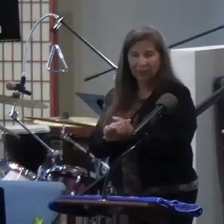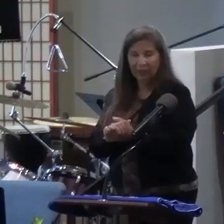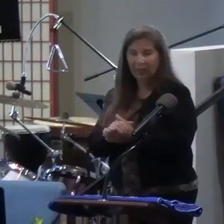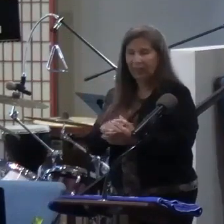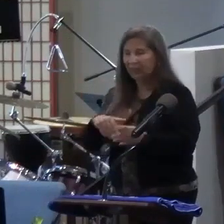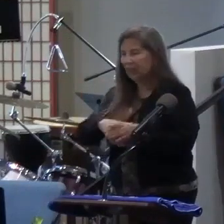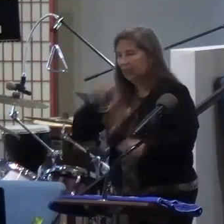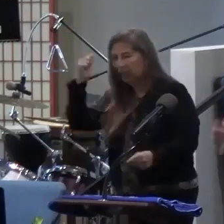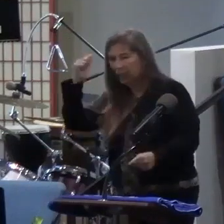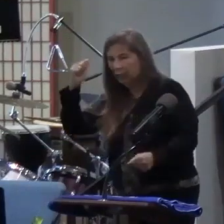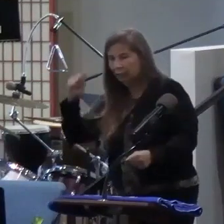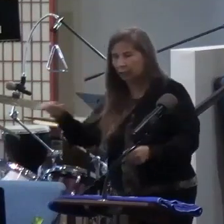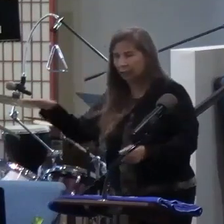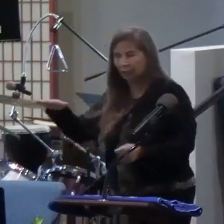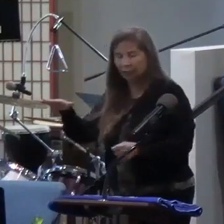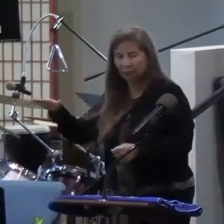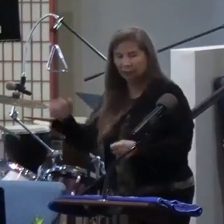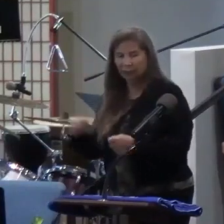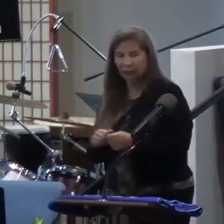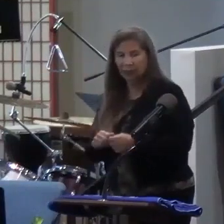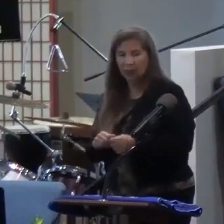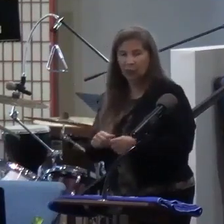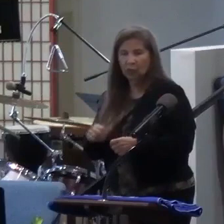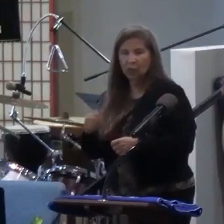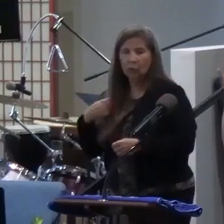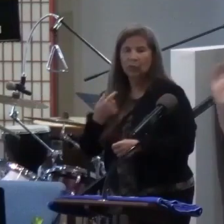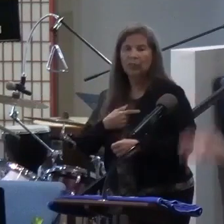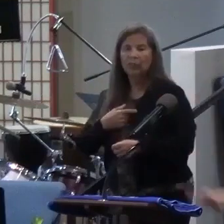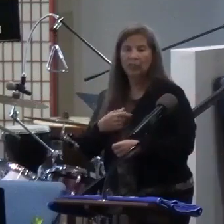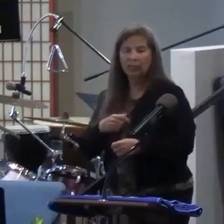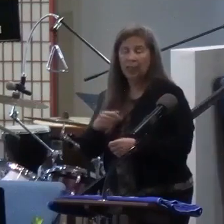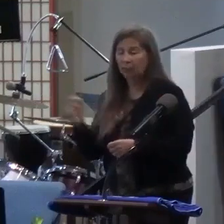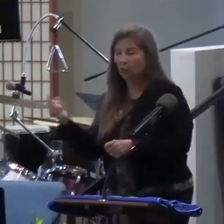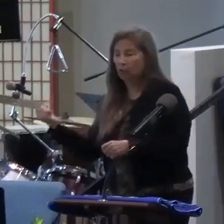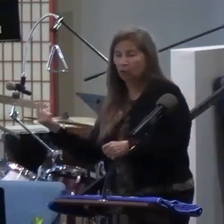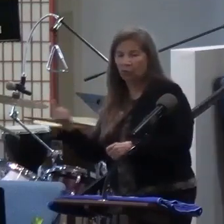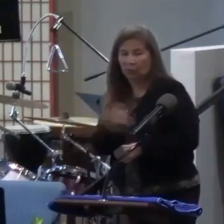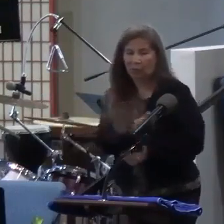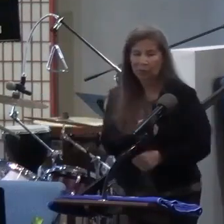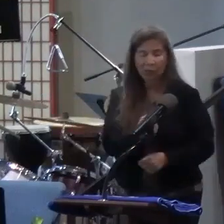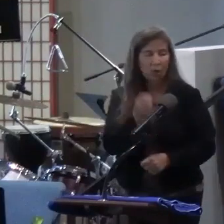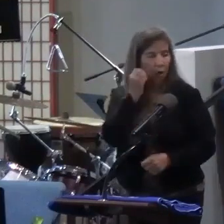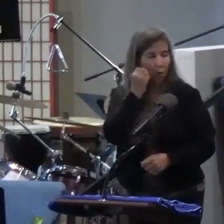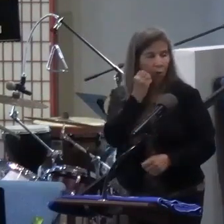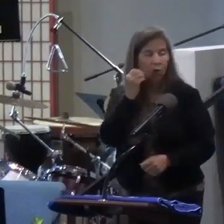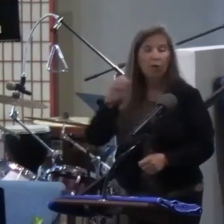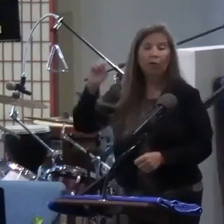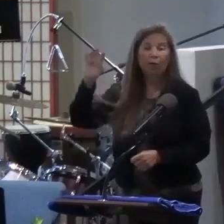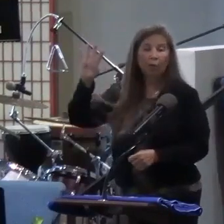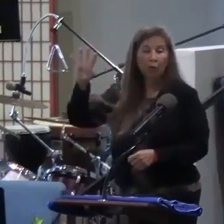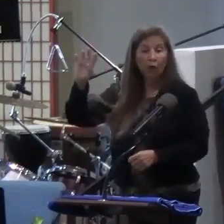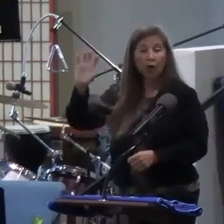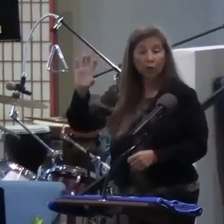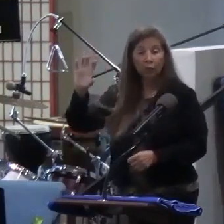get out of there. And we've all been in places that we just have to get out of. And so he says, I'm going back home. And how far is back home? 450.